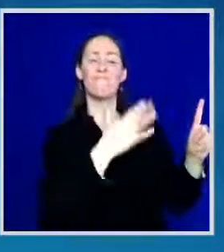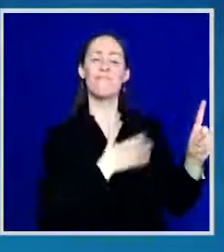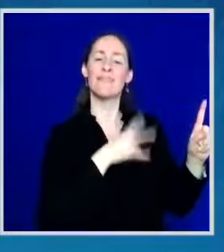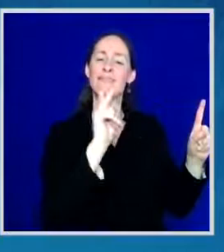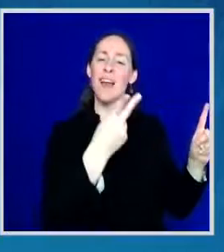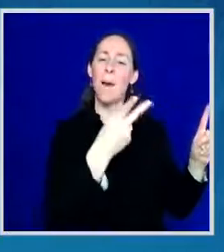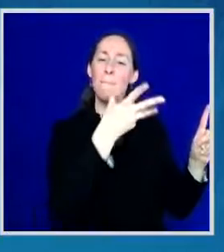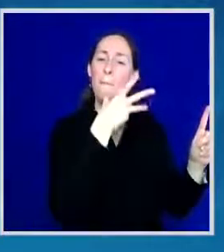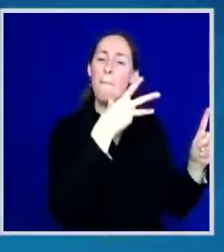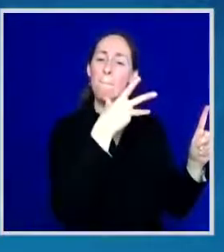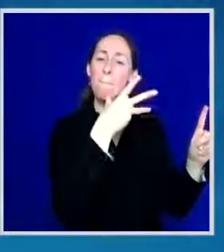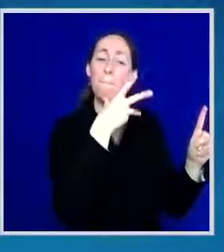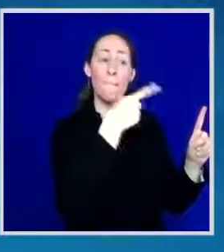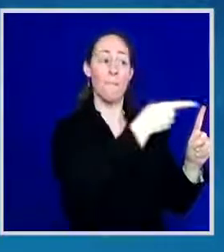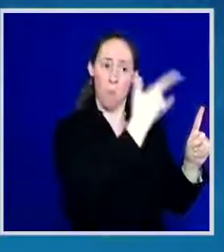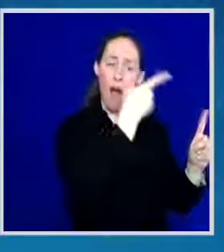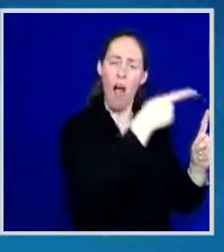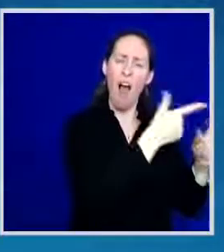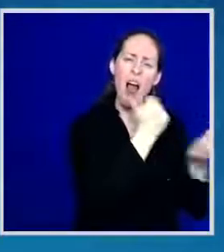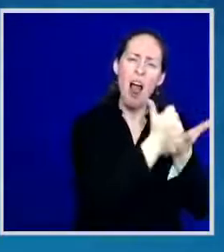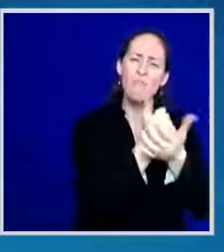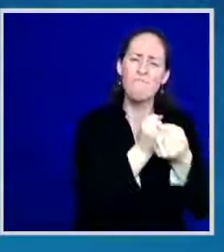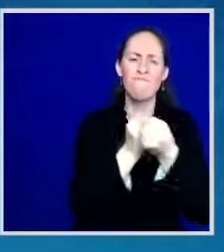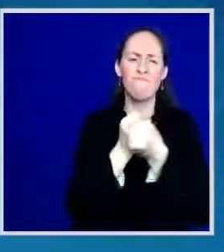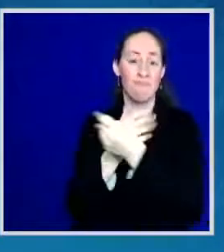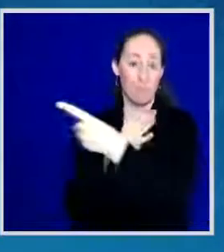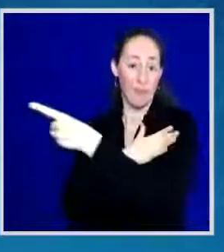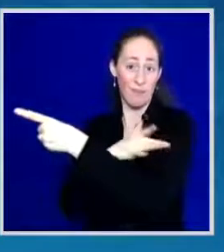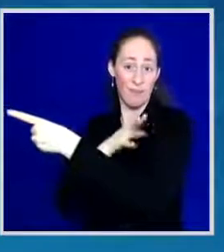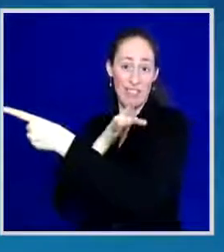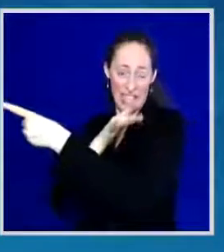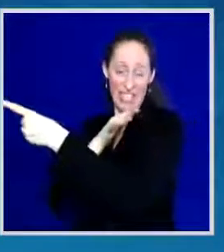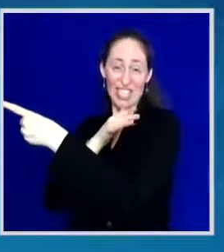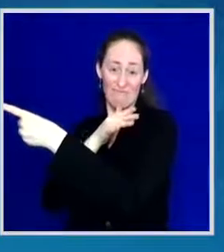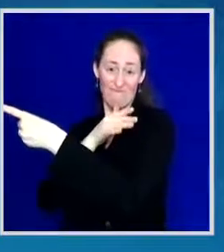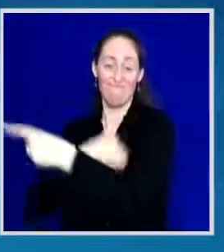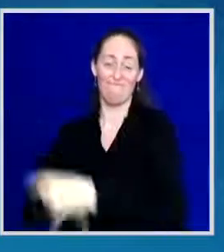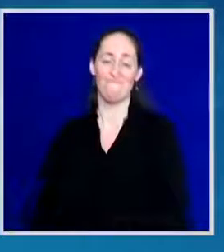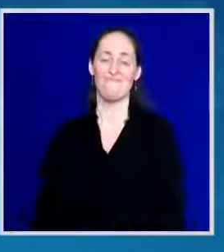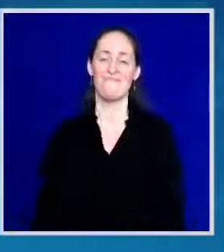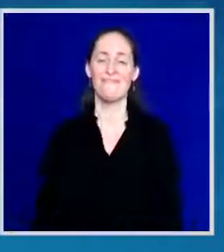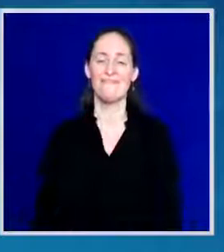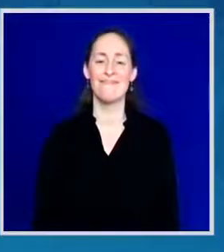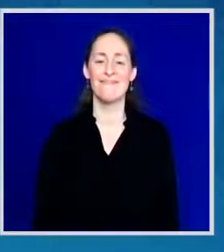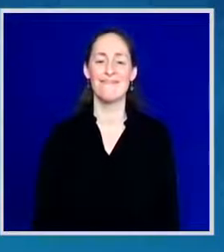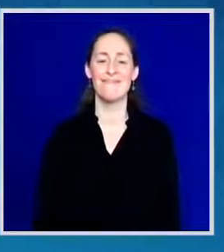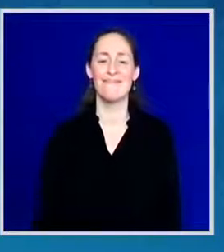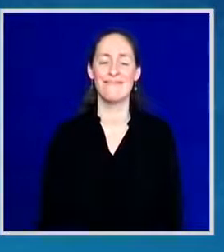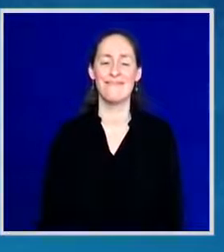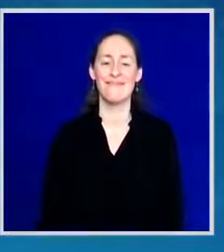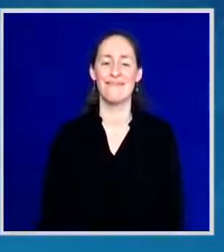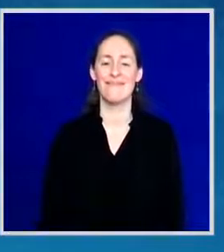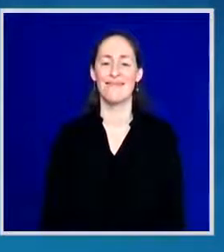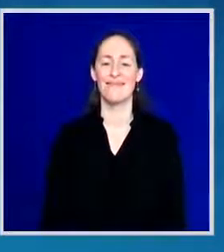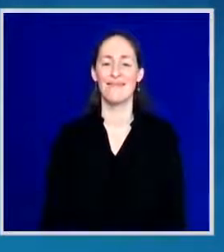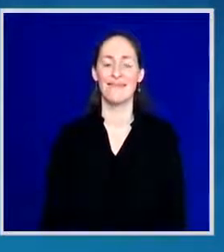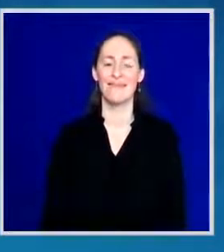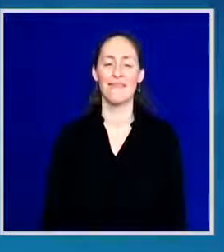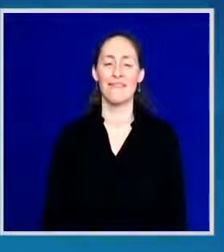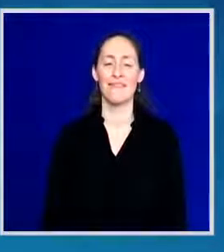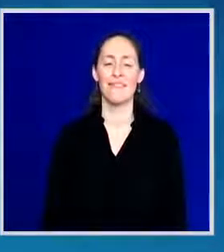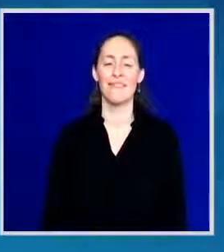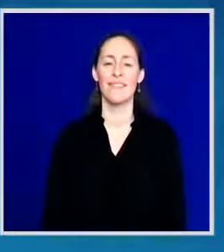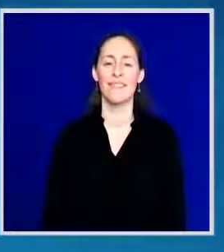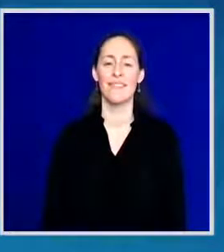thing I know. She would talk on a daily basis about how, but for Ms. Shelton, she could